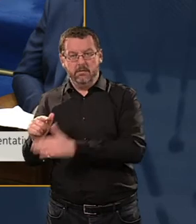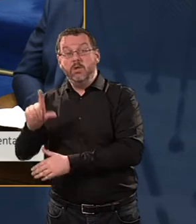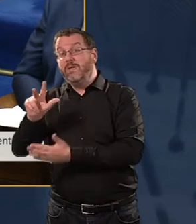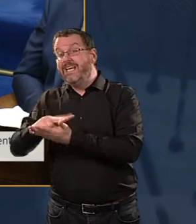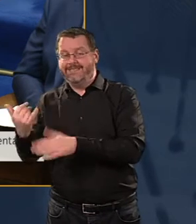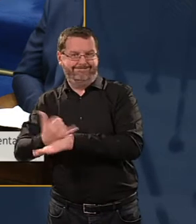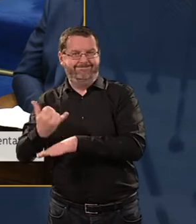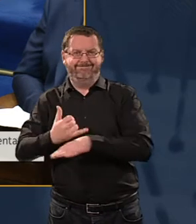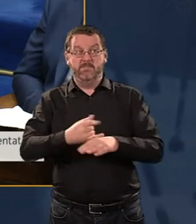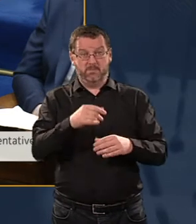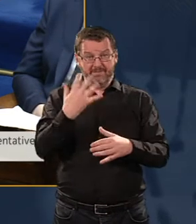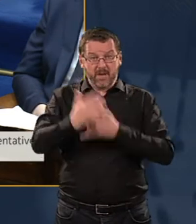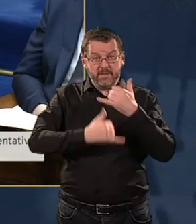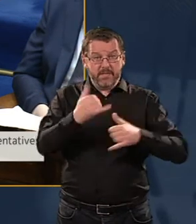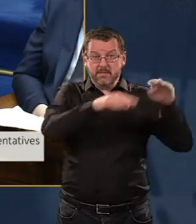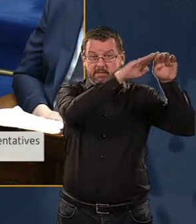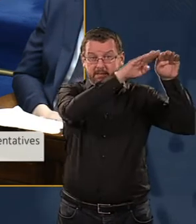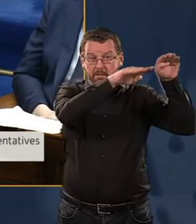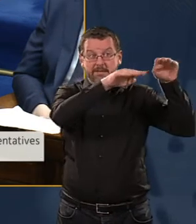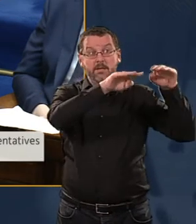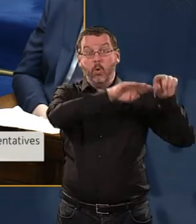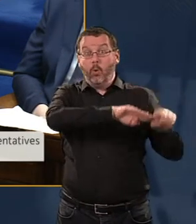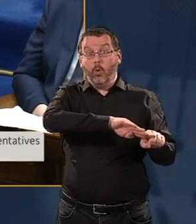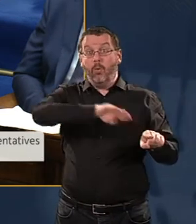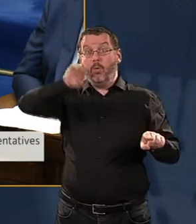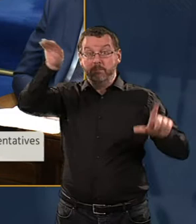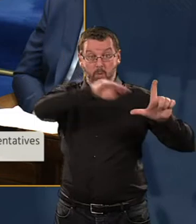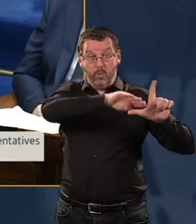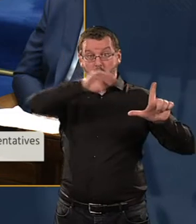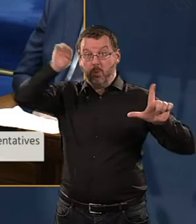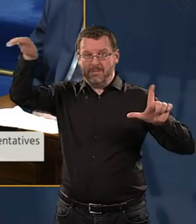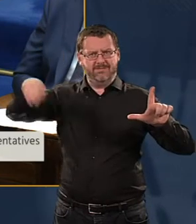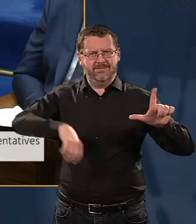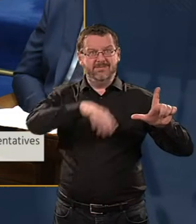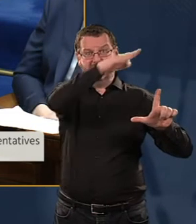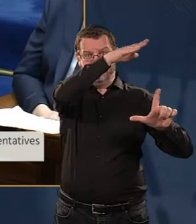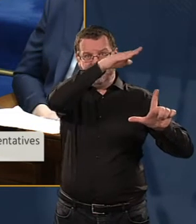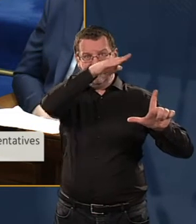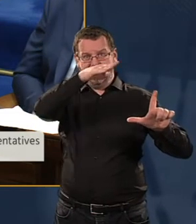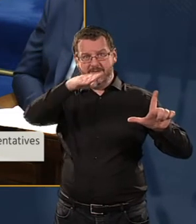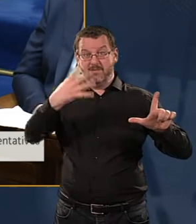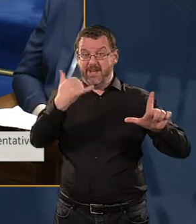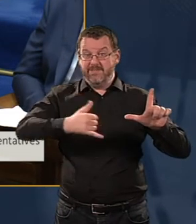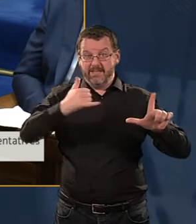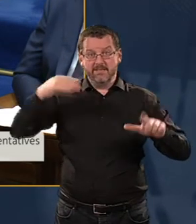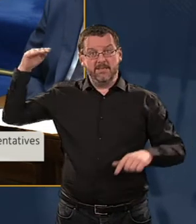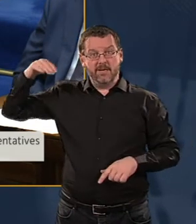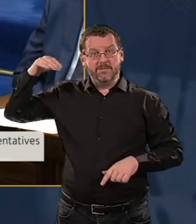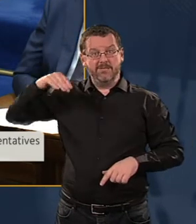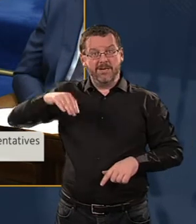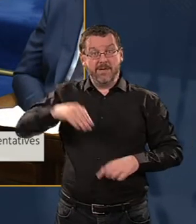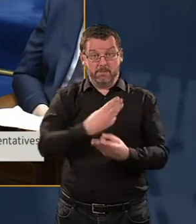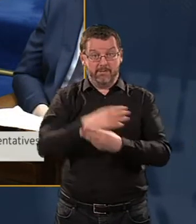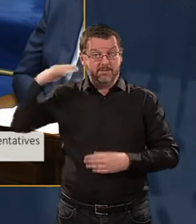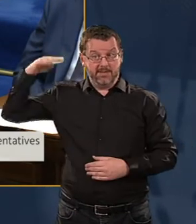do not have the figures yet for 2018, but we anticipate it has fallen again. What we see is five years of falling levels of deprivation